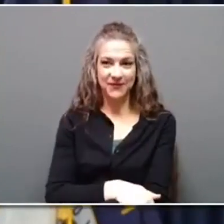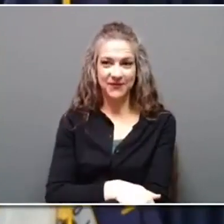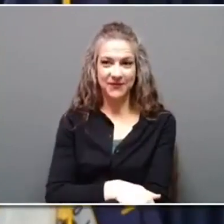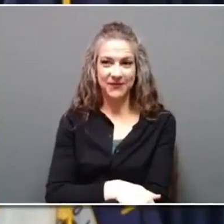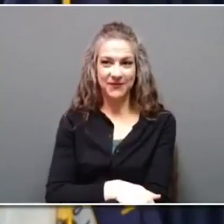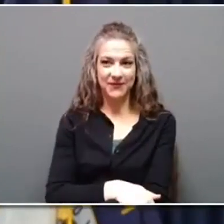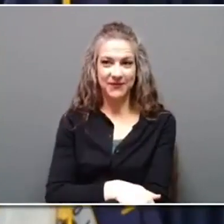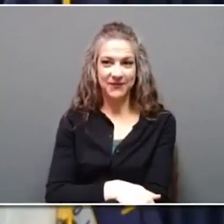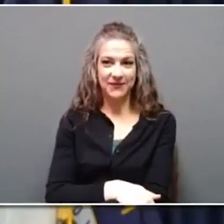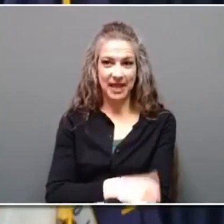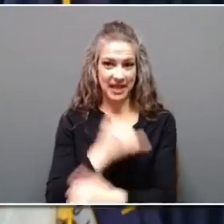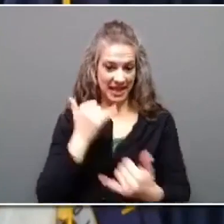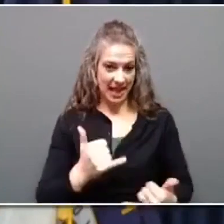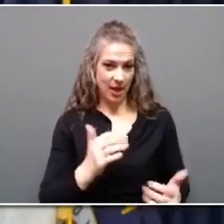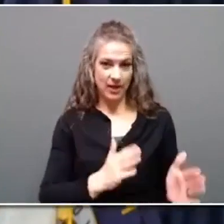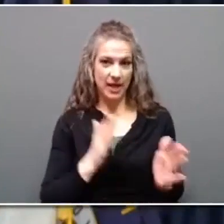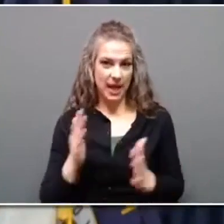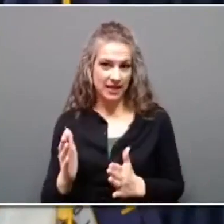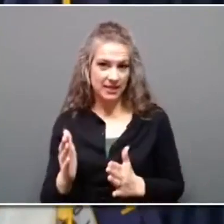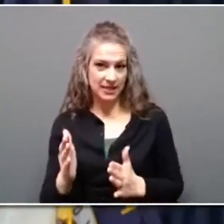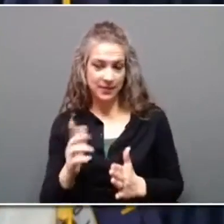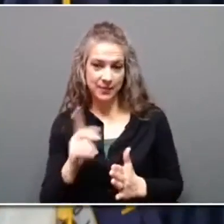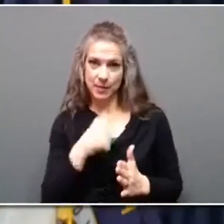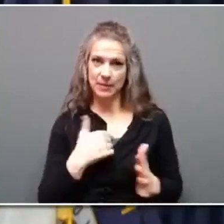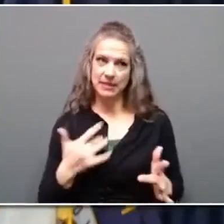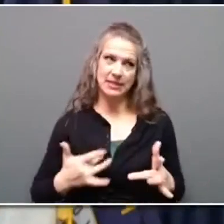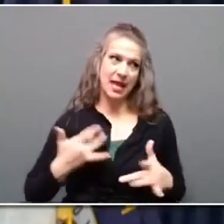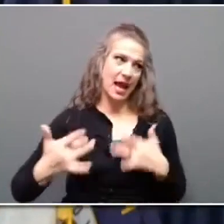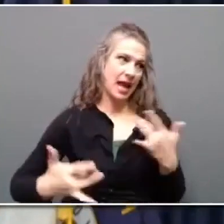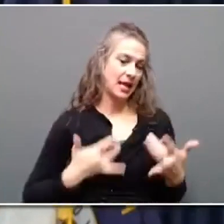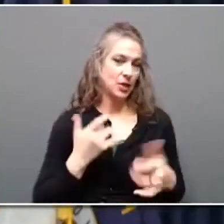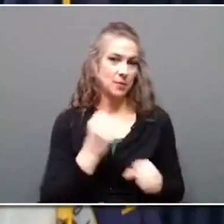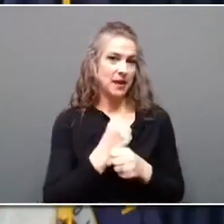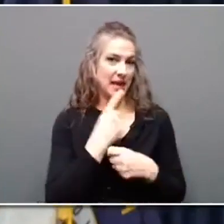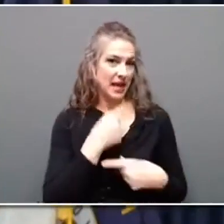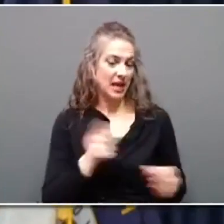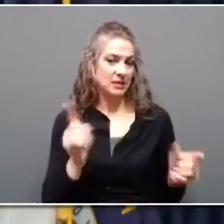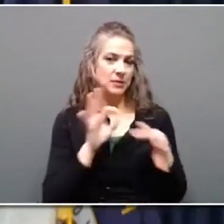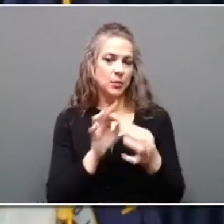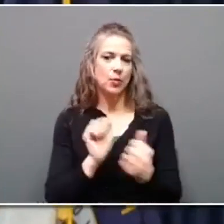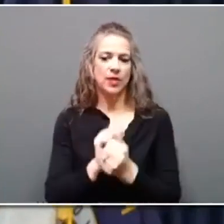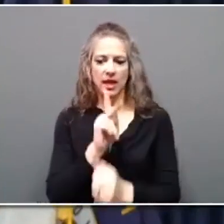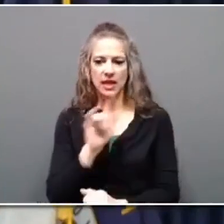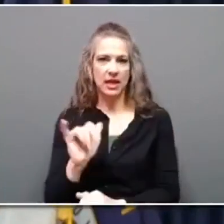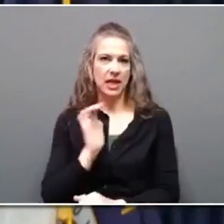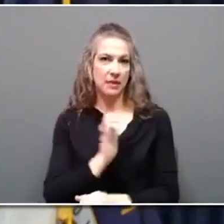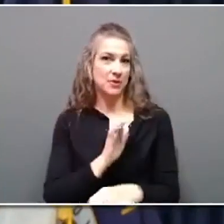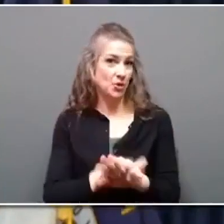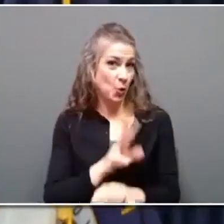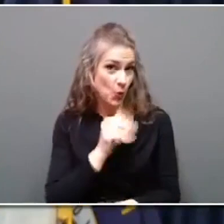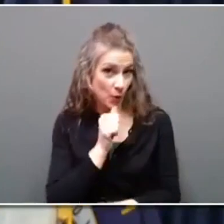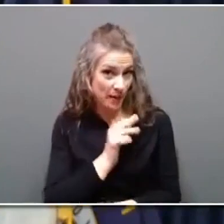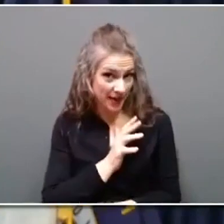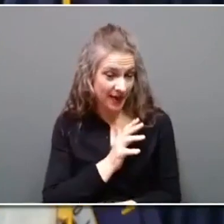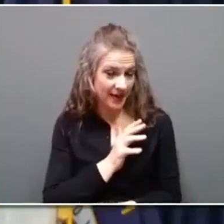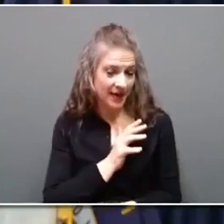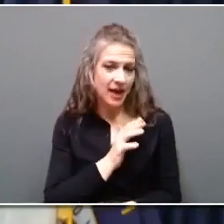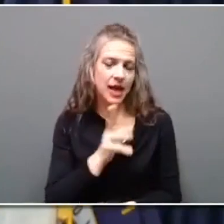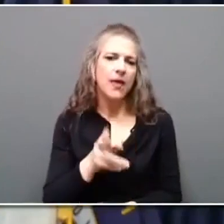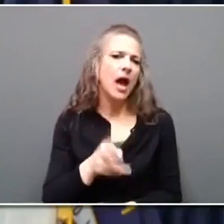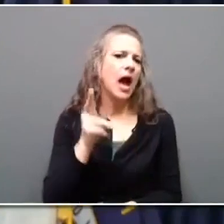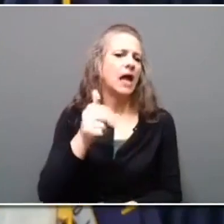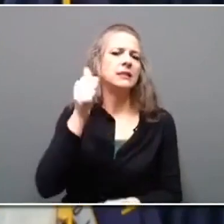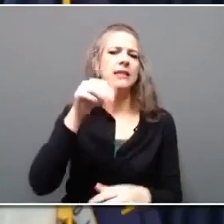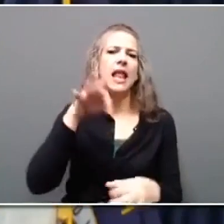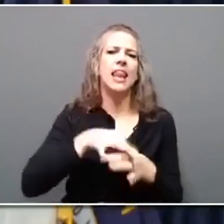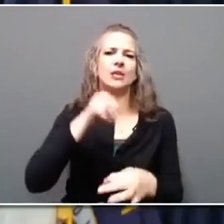All right, next up, I'm really excited to be able to make an announcement about the Kentucky Commission on Women. As the highest elected woman in